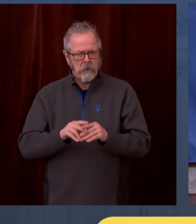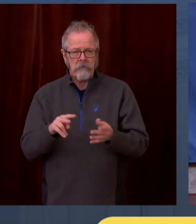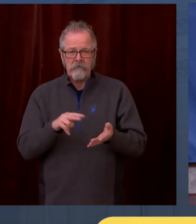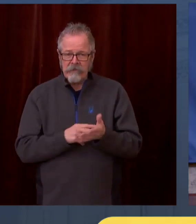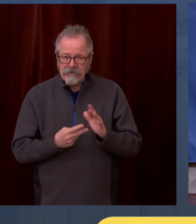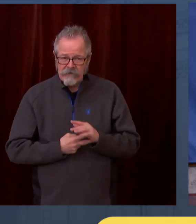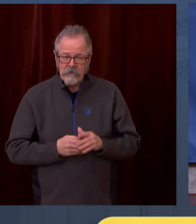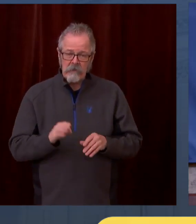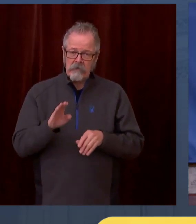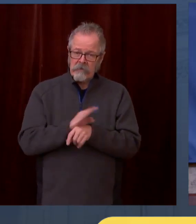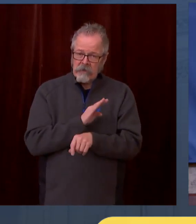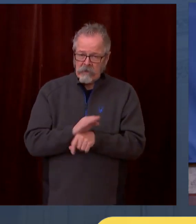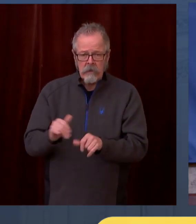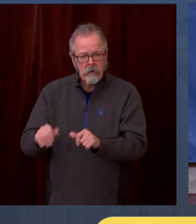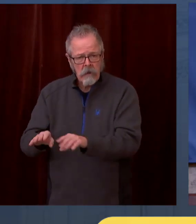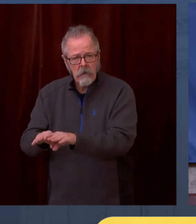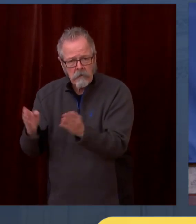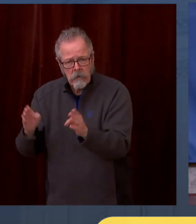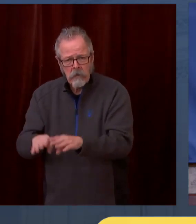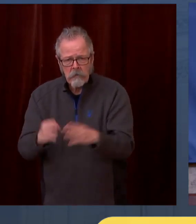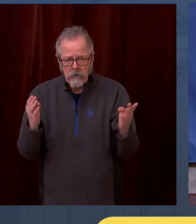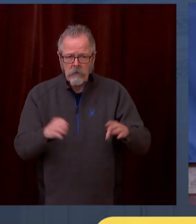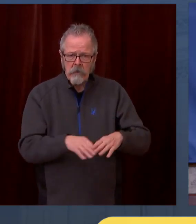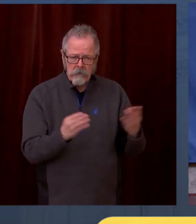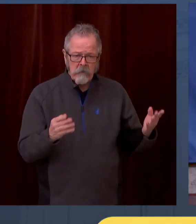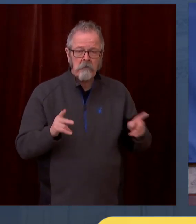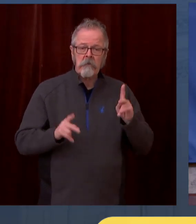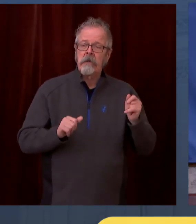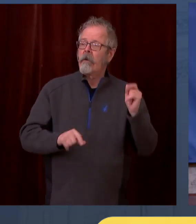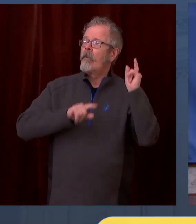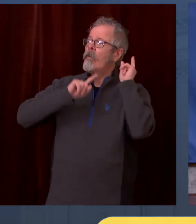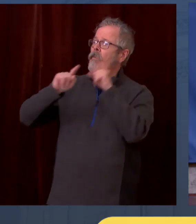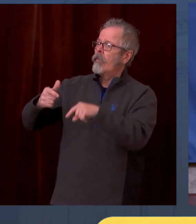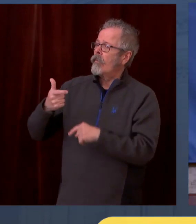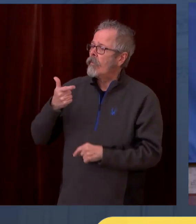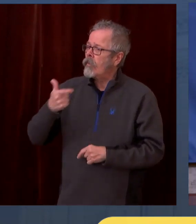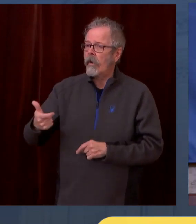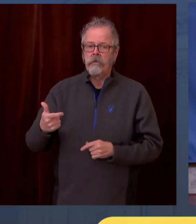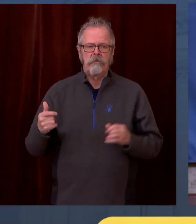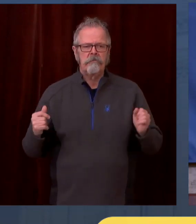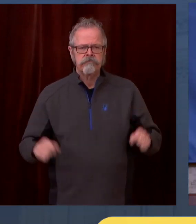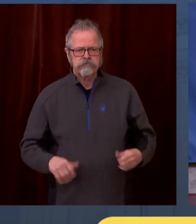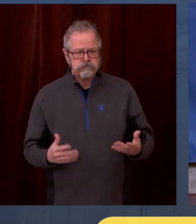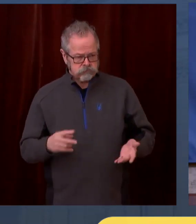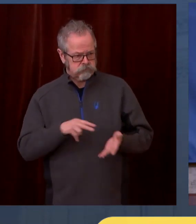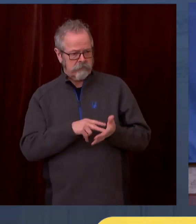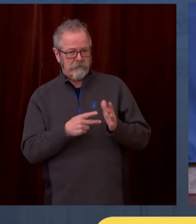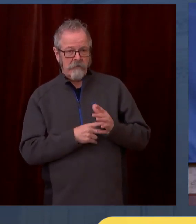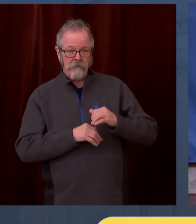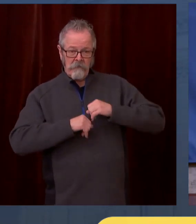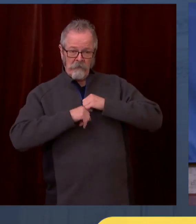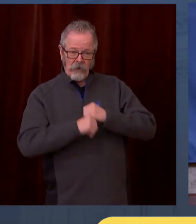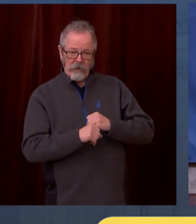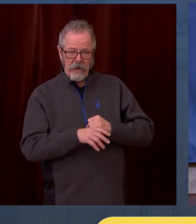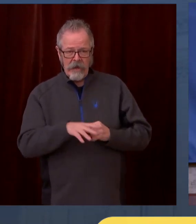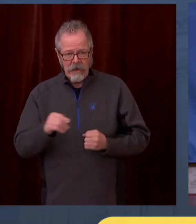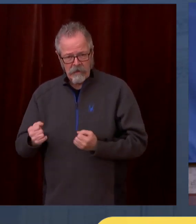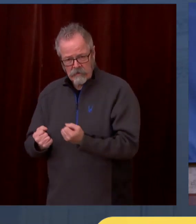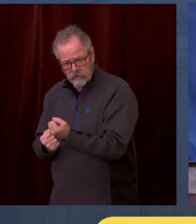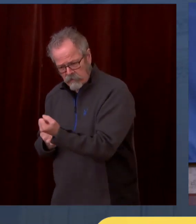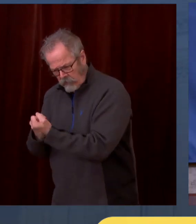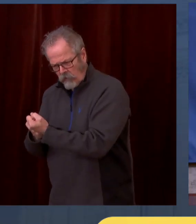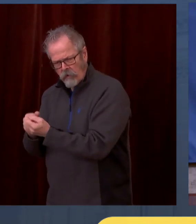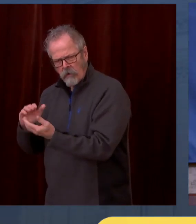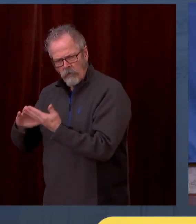go to. So, the whole community. So, it's a community-minded response as well. We don't know where that magic number is, but every time